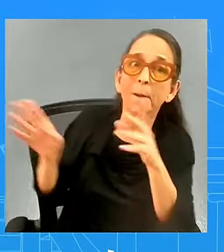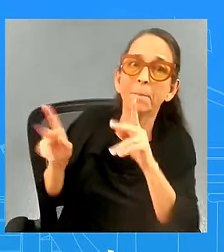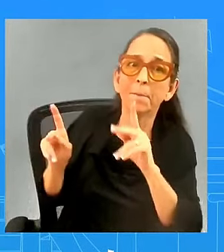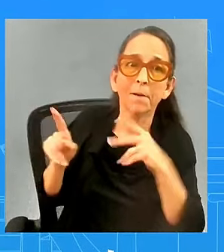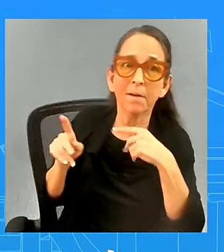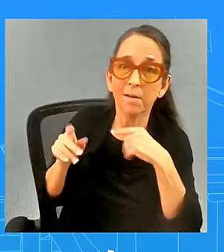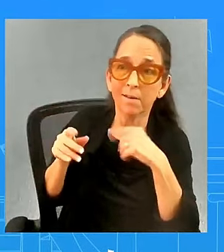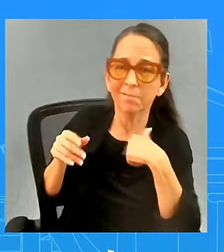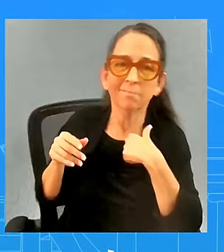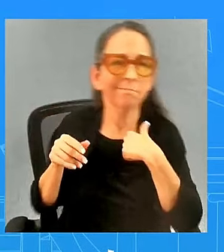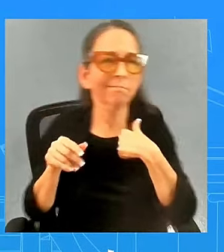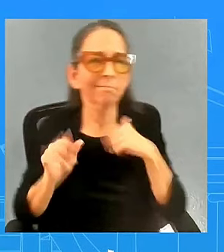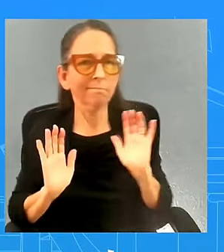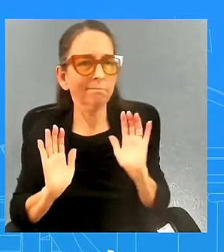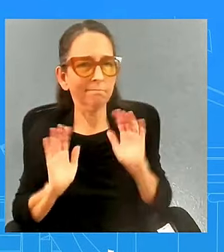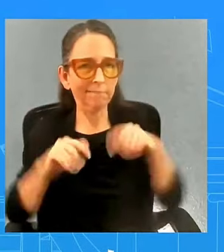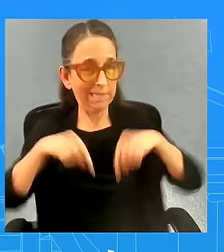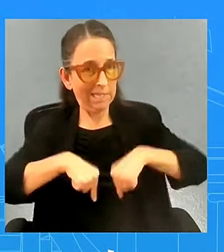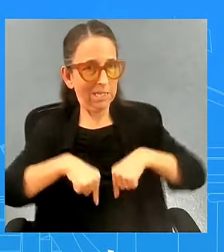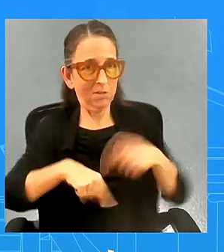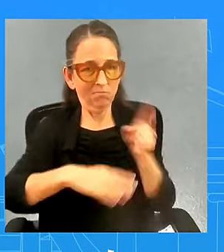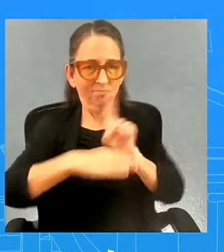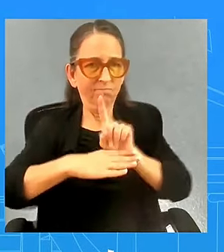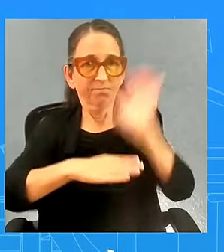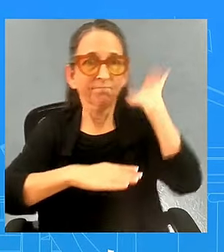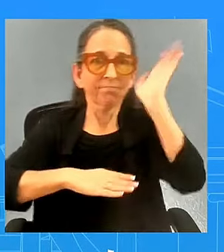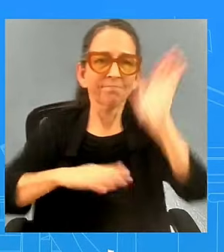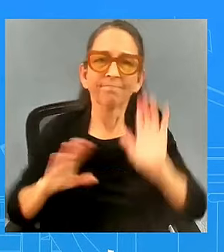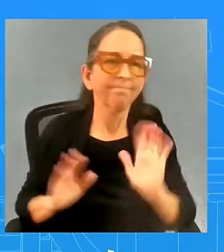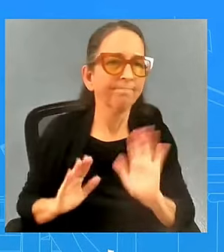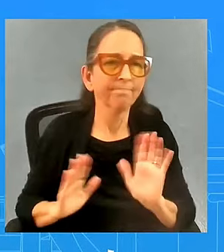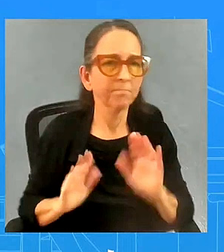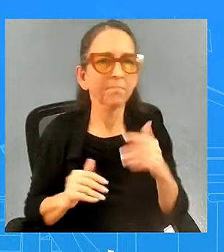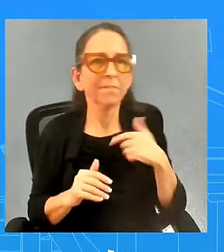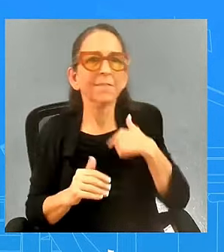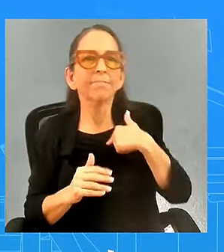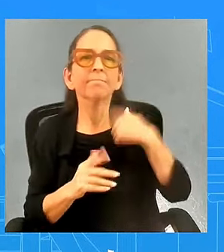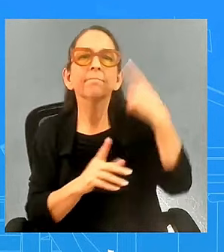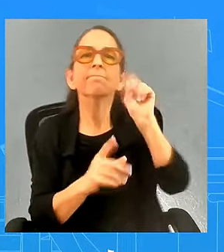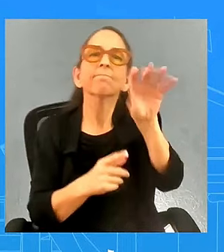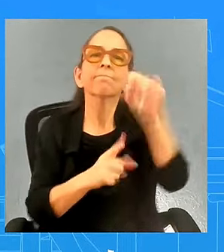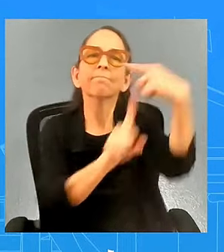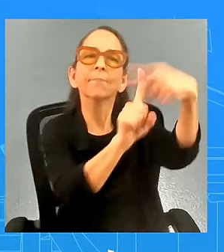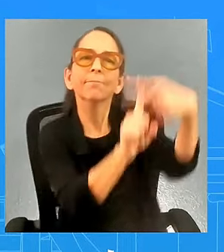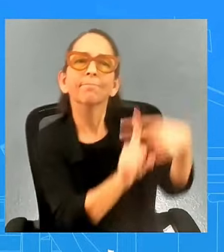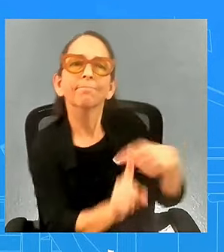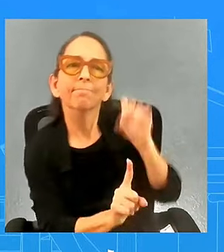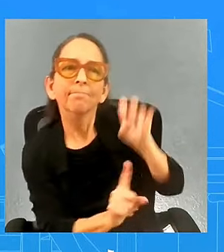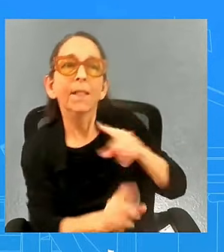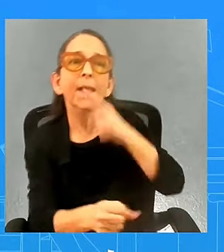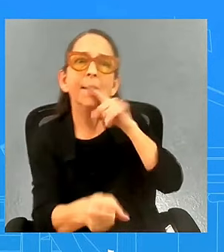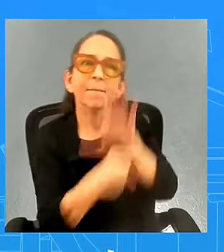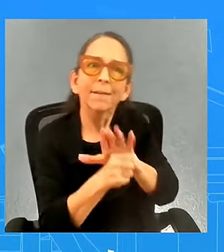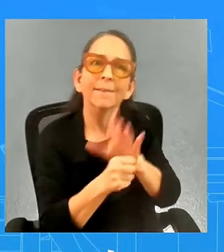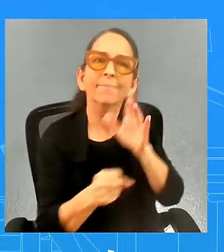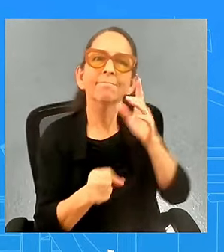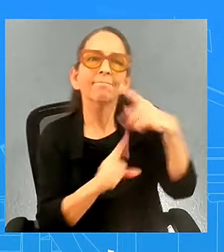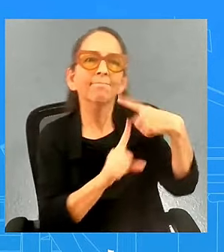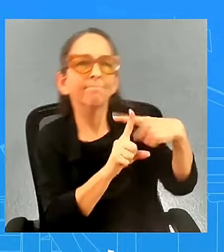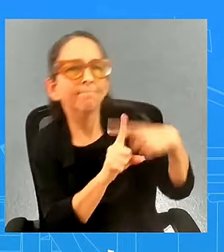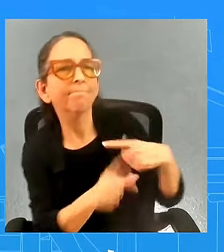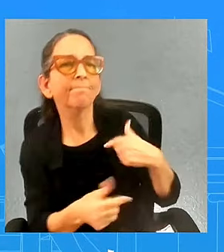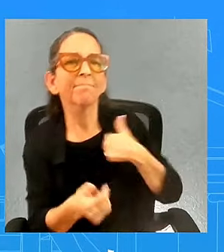we're going to uh certainly uh be optimistic and we are committed to that uh just not going to go into any um